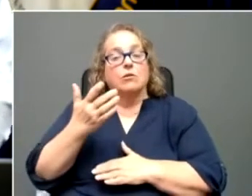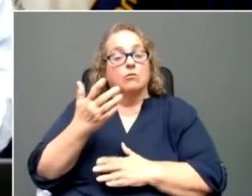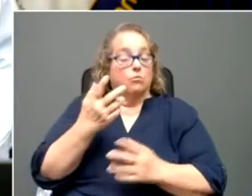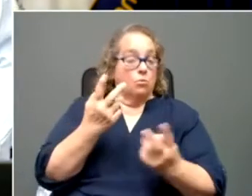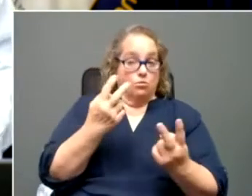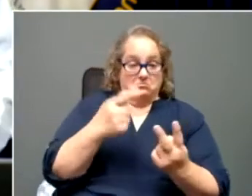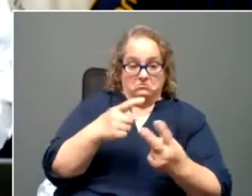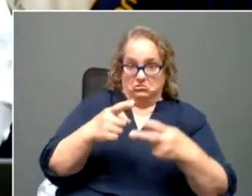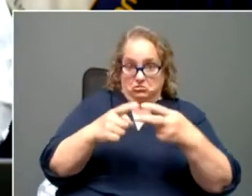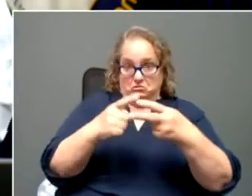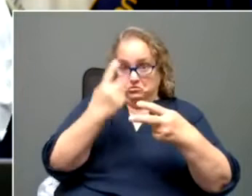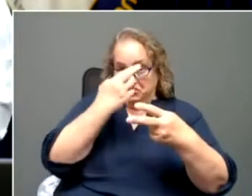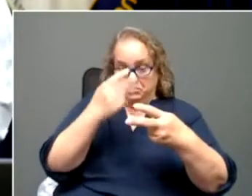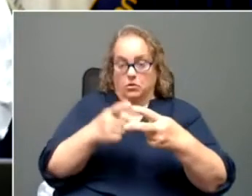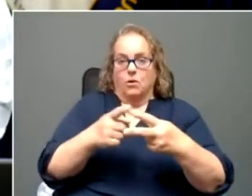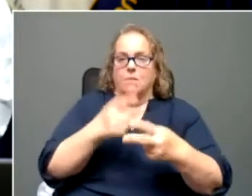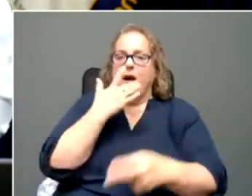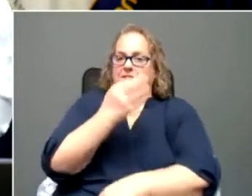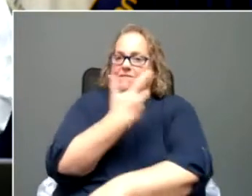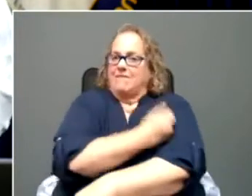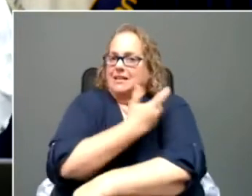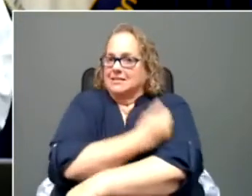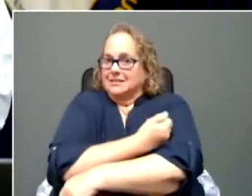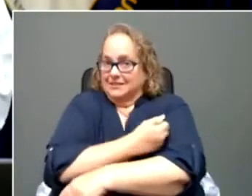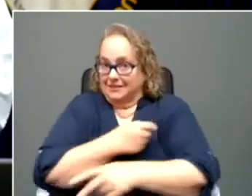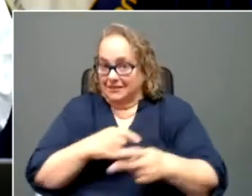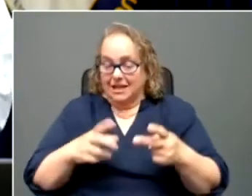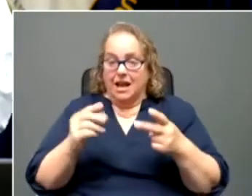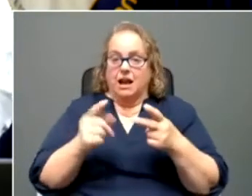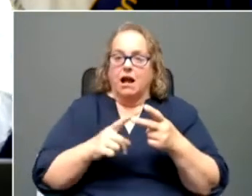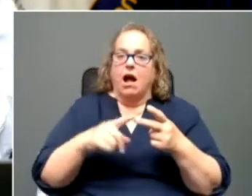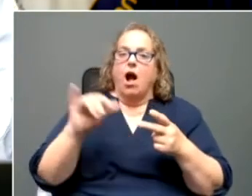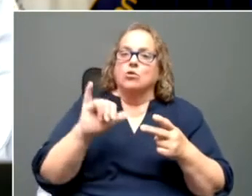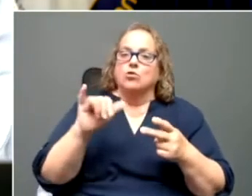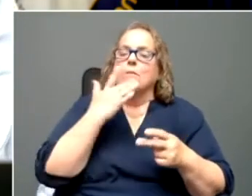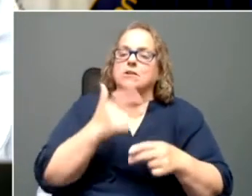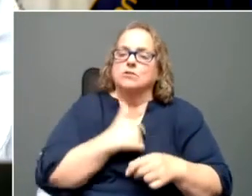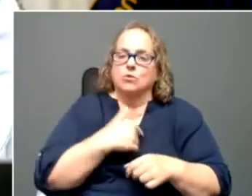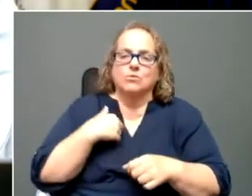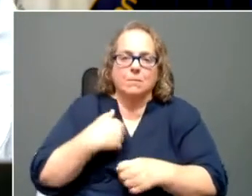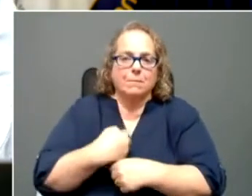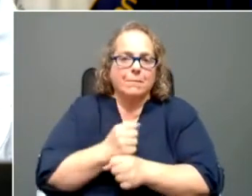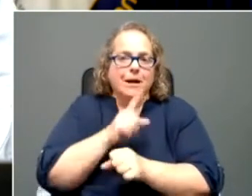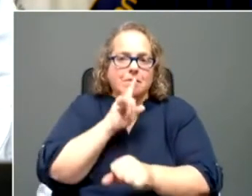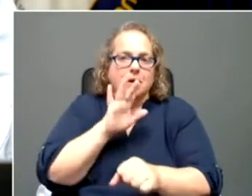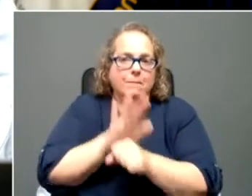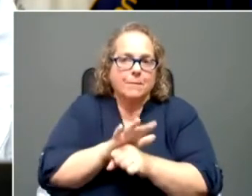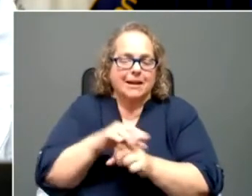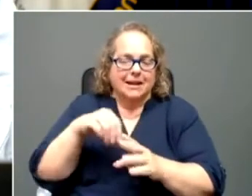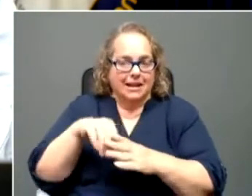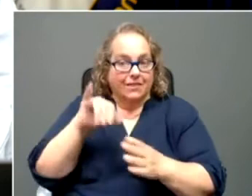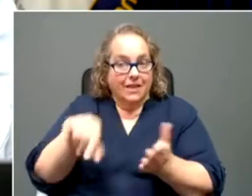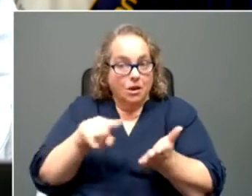vaccines as a driving cause, but also because of the commitment, um, in this audit, uh, and its completion.